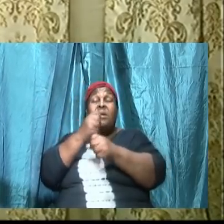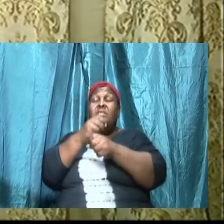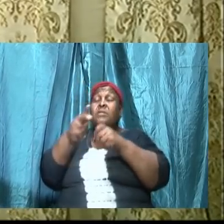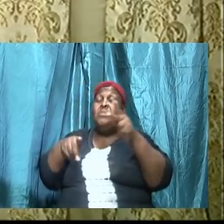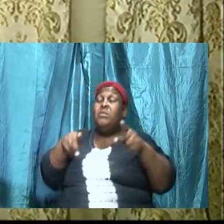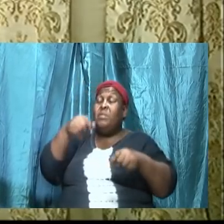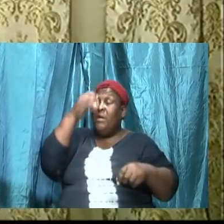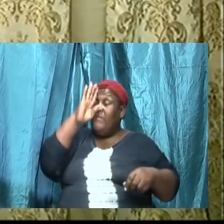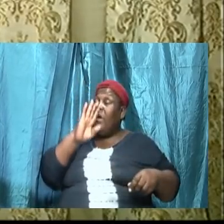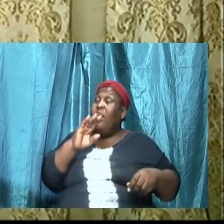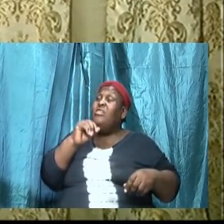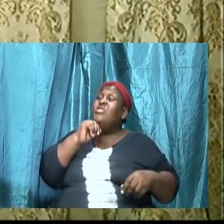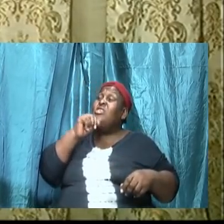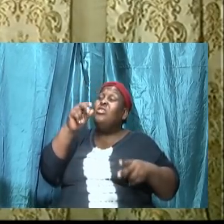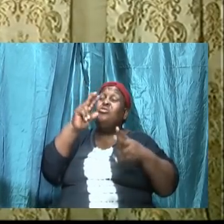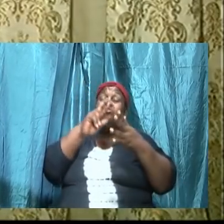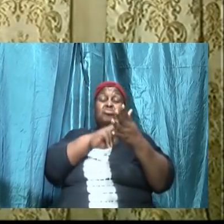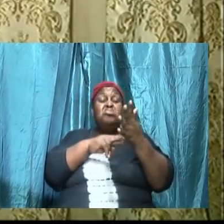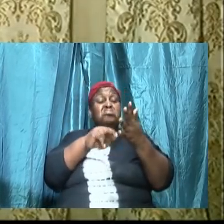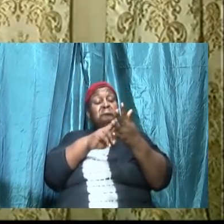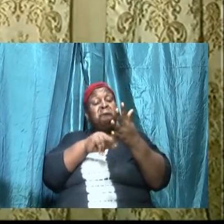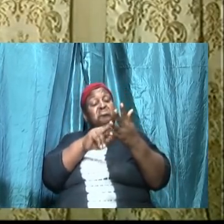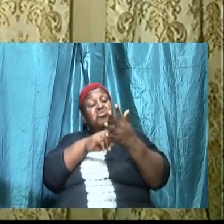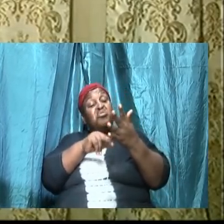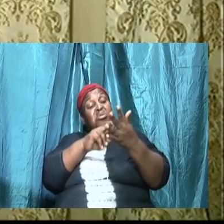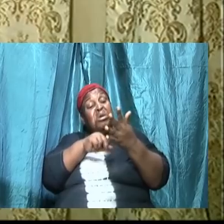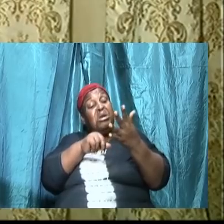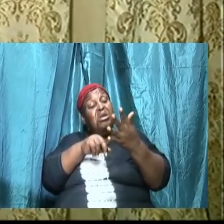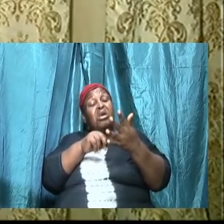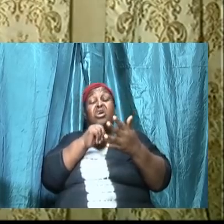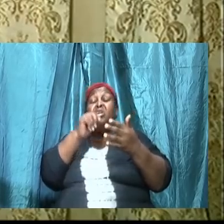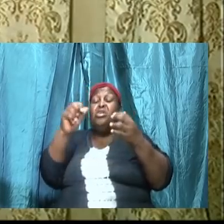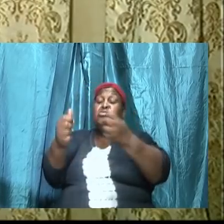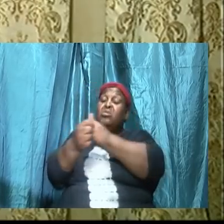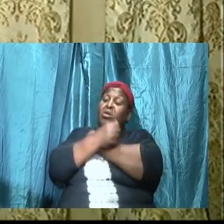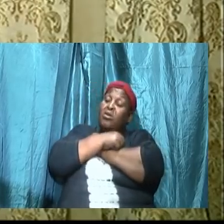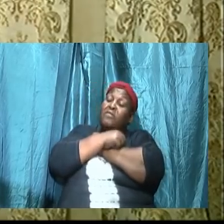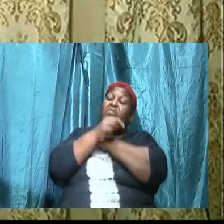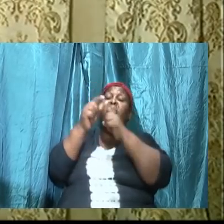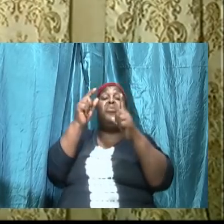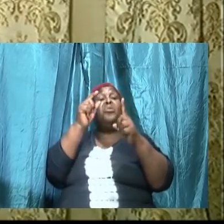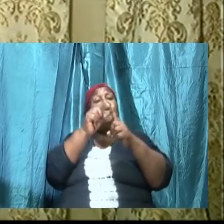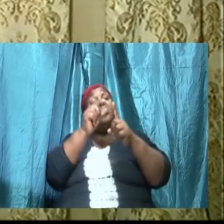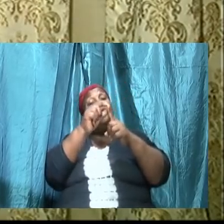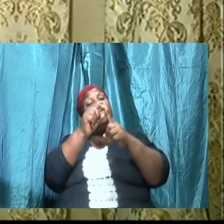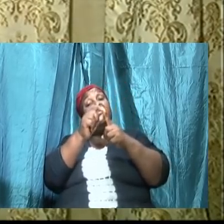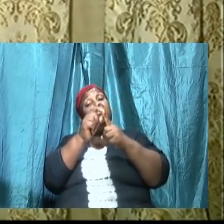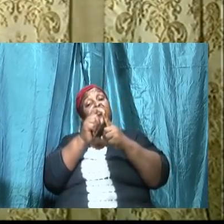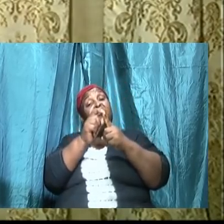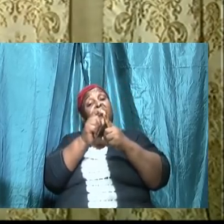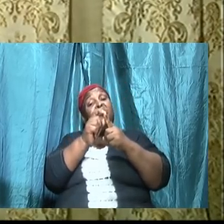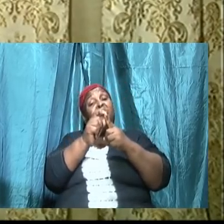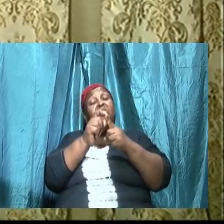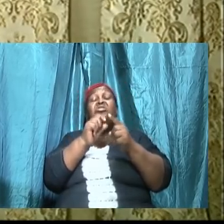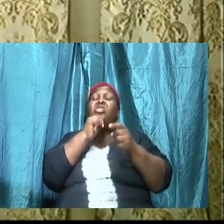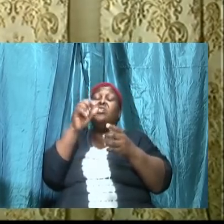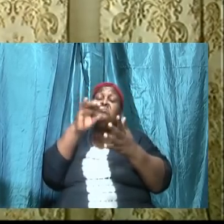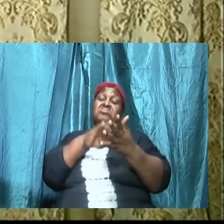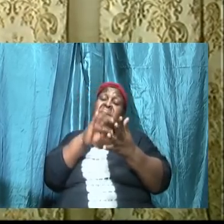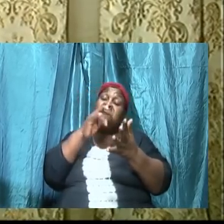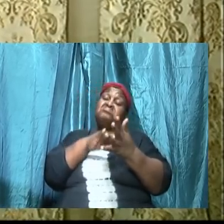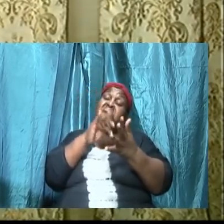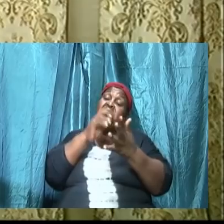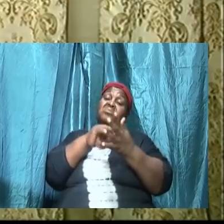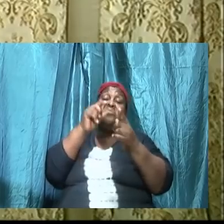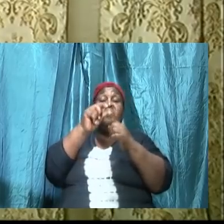not to read the word not to love the word not to you know I have always wondered